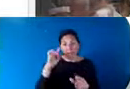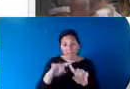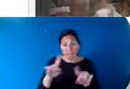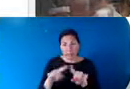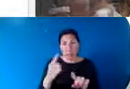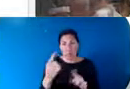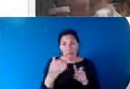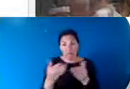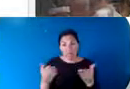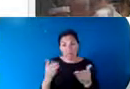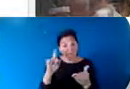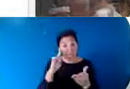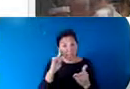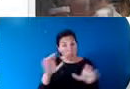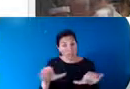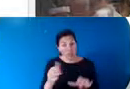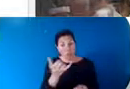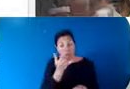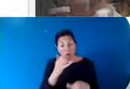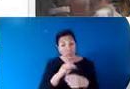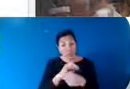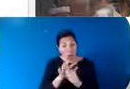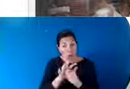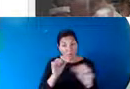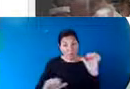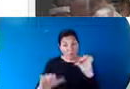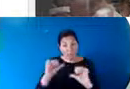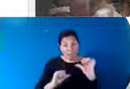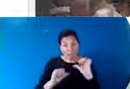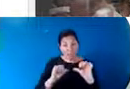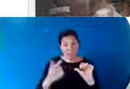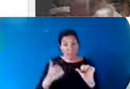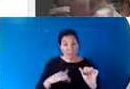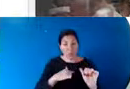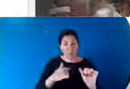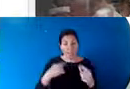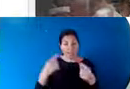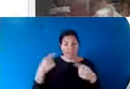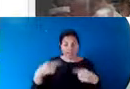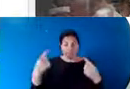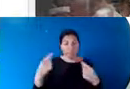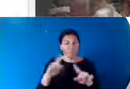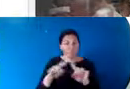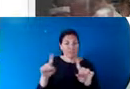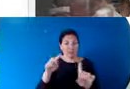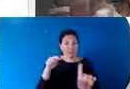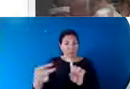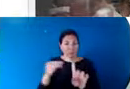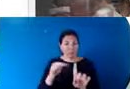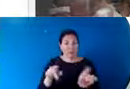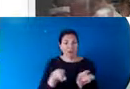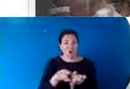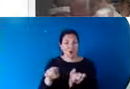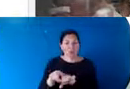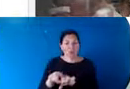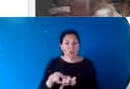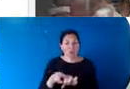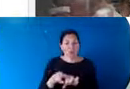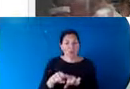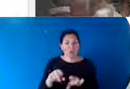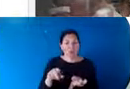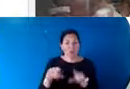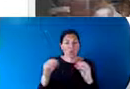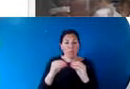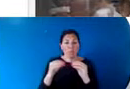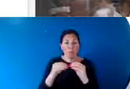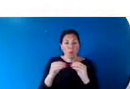things that we did wrongly in science and COVID was we had an intolerance of disagreement of perspectives. And then we also used that intolerance to deepen a